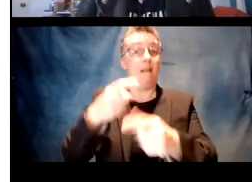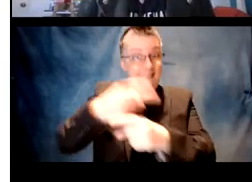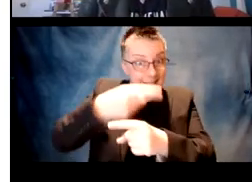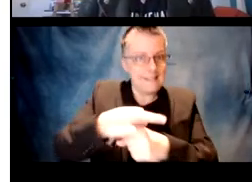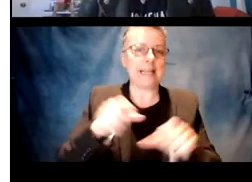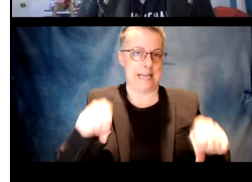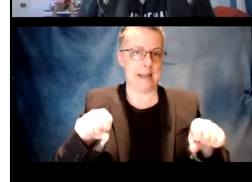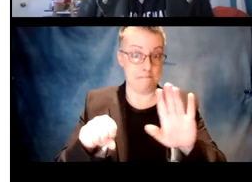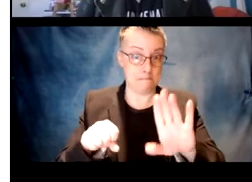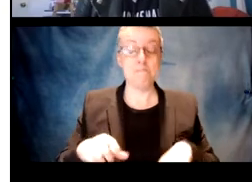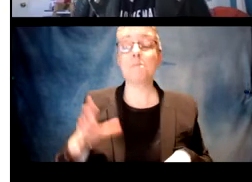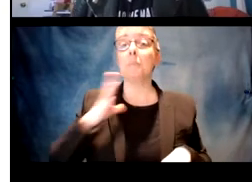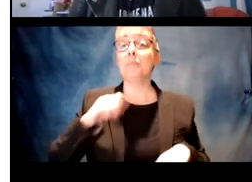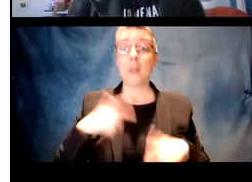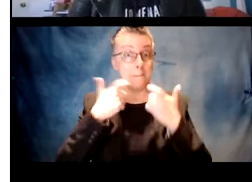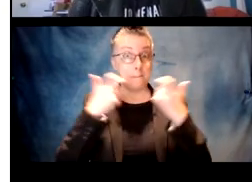patterns is possible.